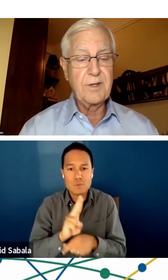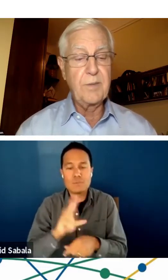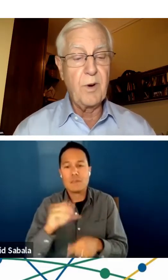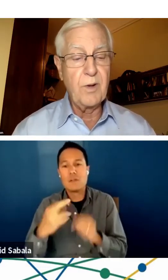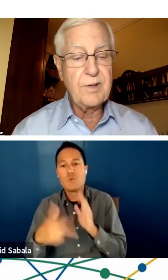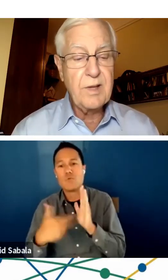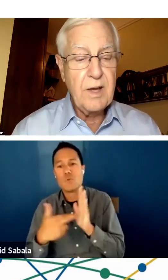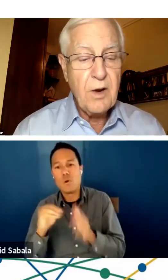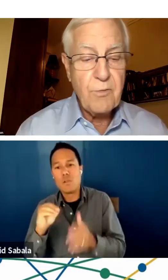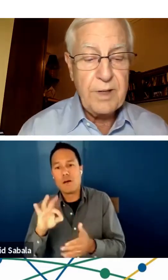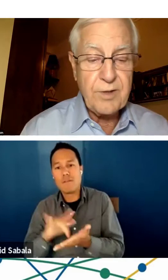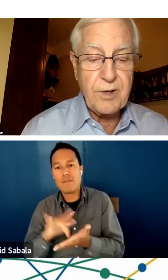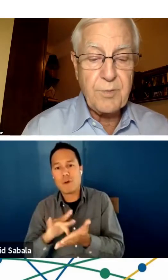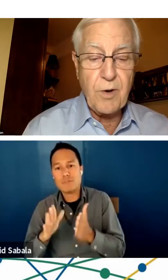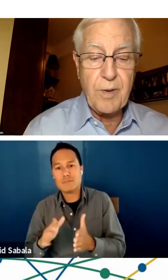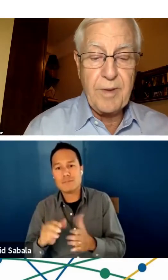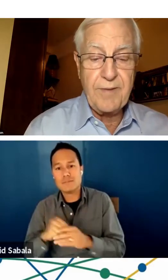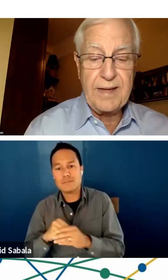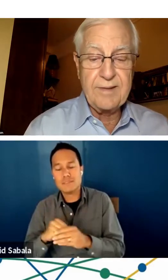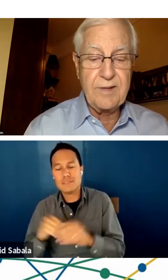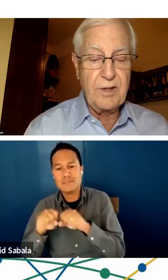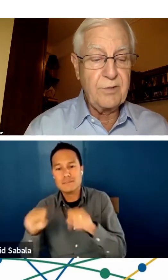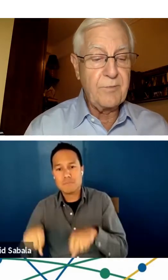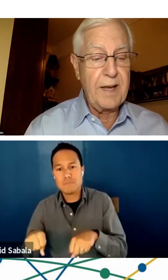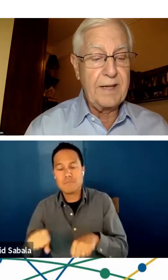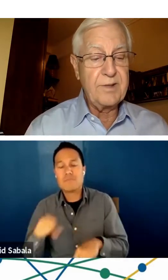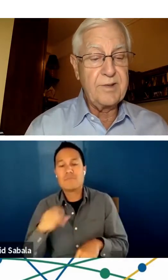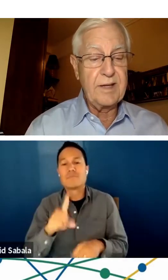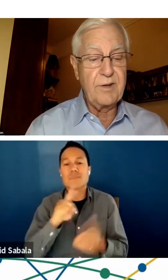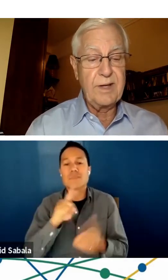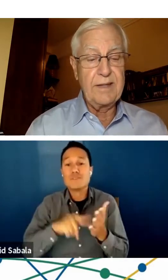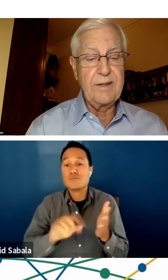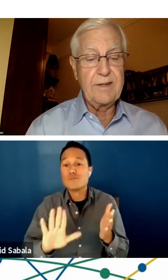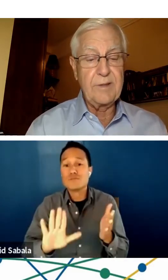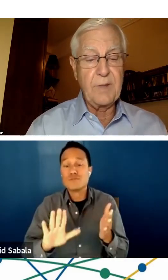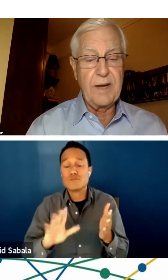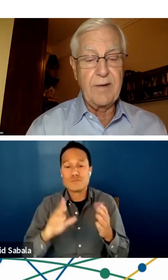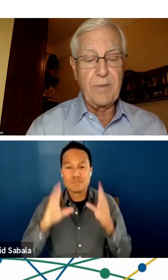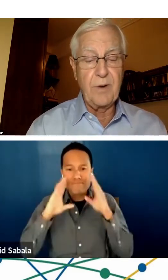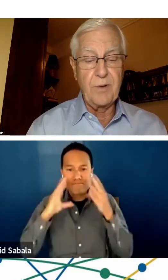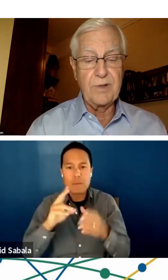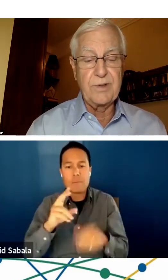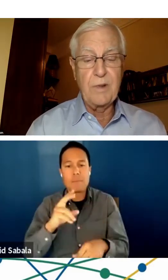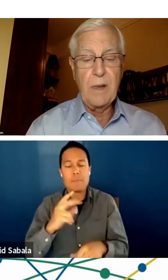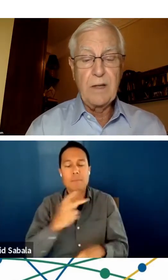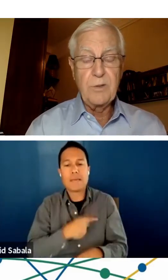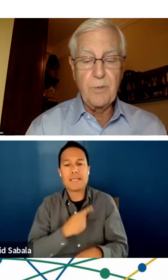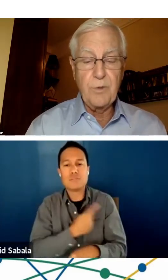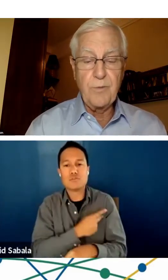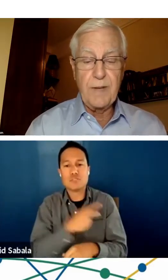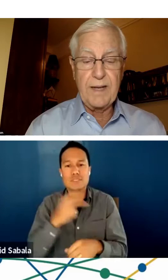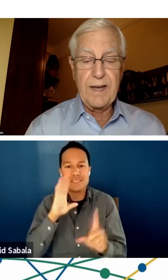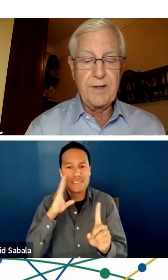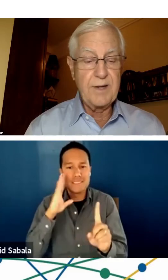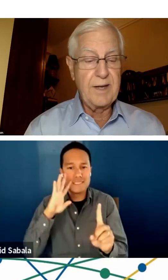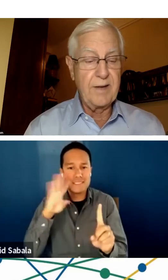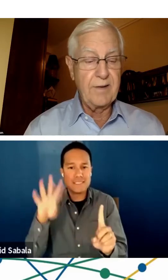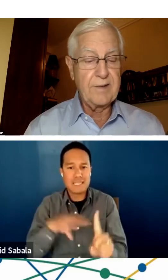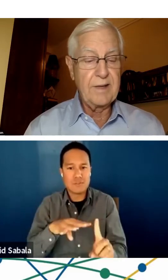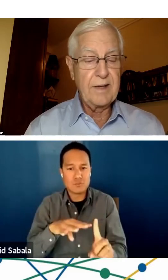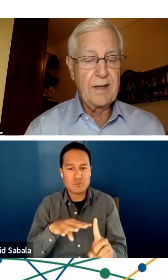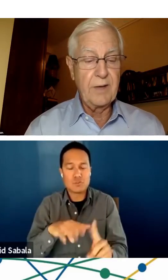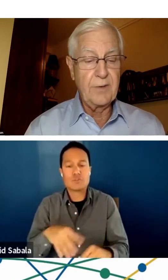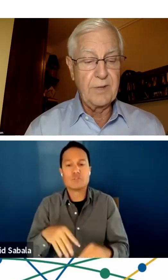Dr. Shambola's research program advances the use of patient-centered interdisciplinary approaches to improve medication